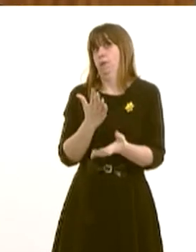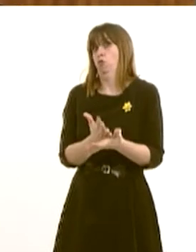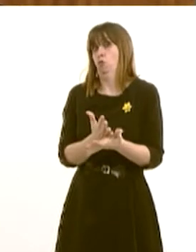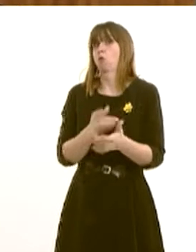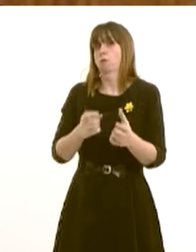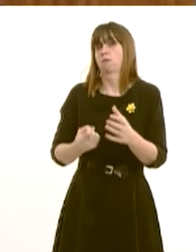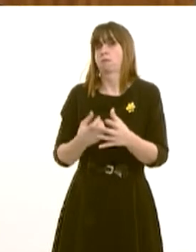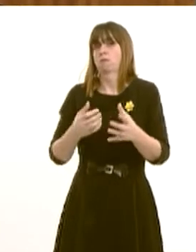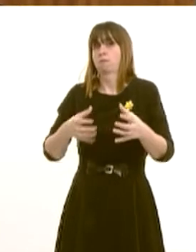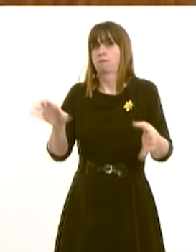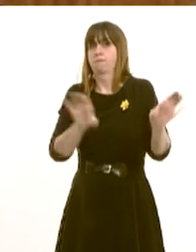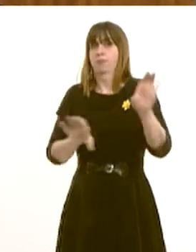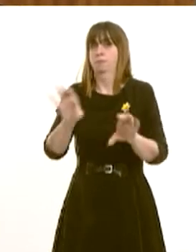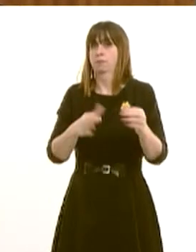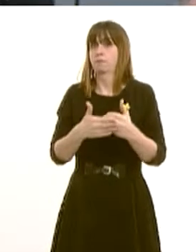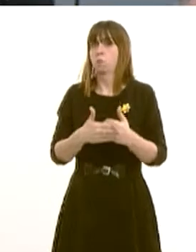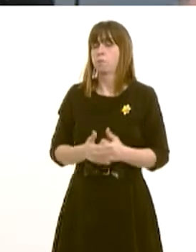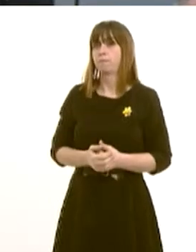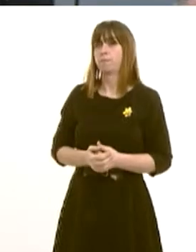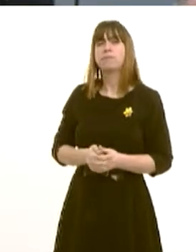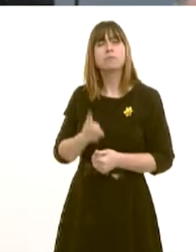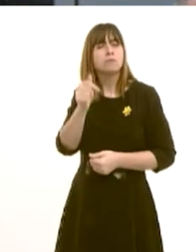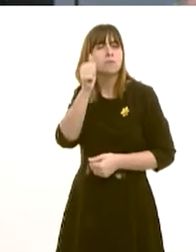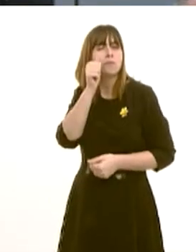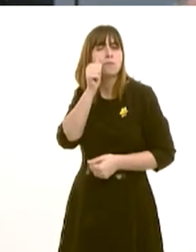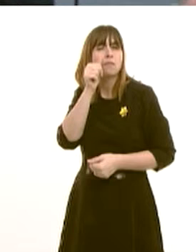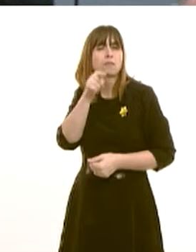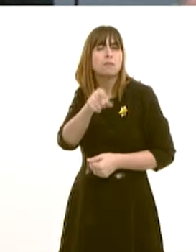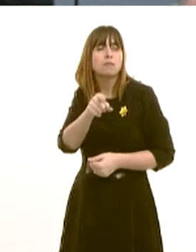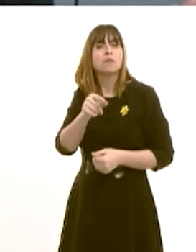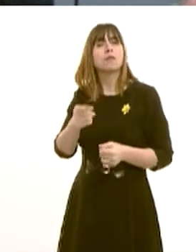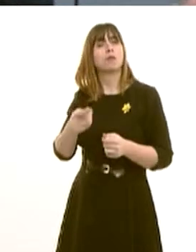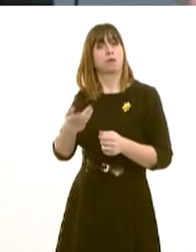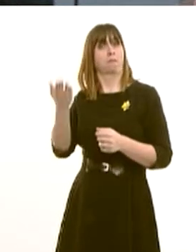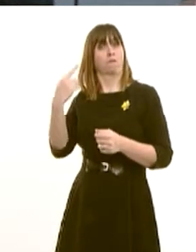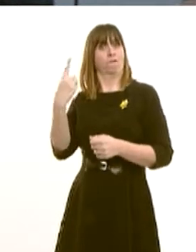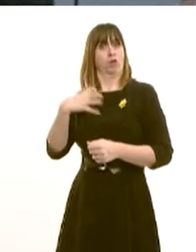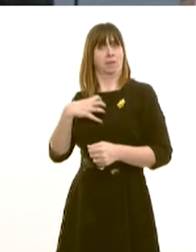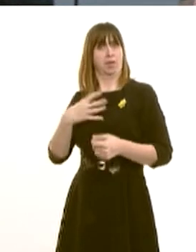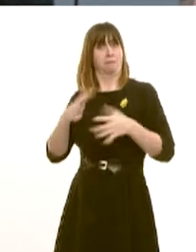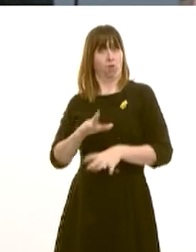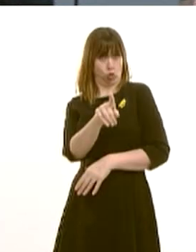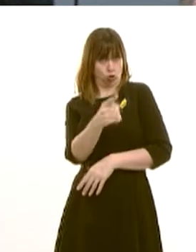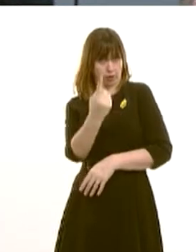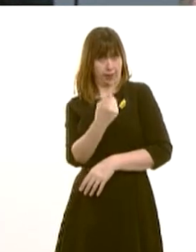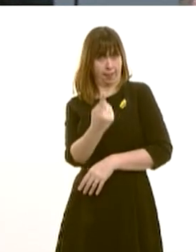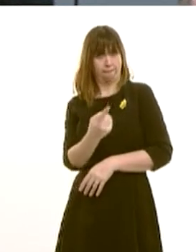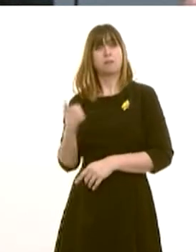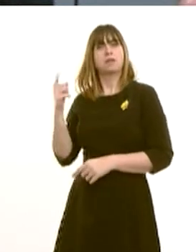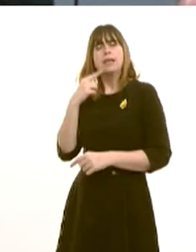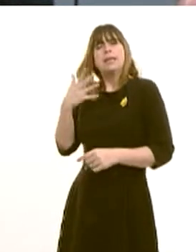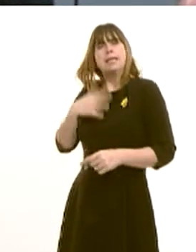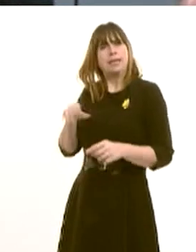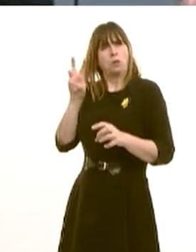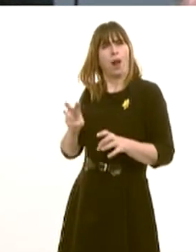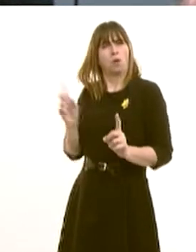reply. He'd be aware of rather critical comments recently, but he will also know that your predecessor was very keen that we should be a smart, small